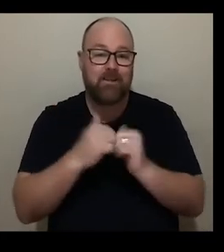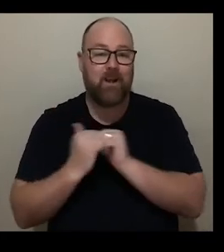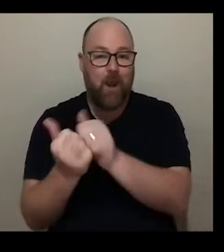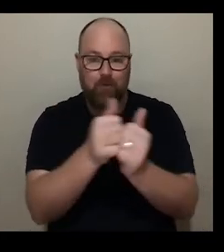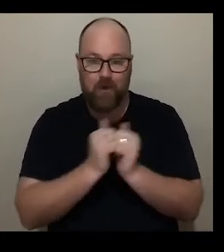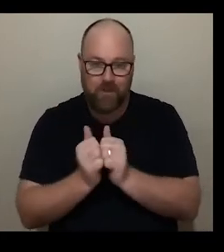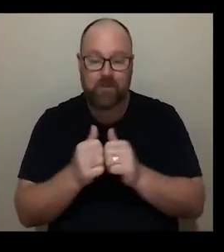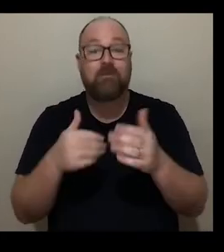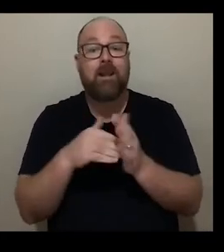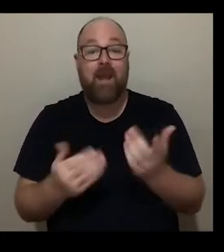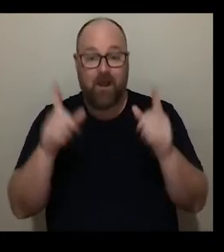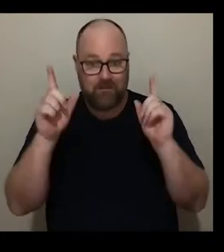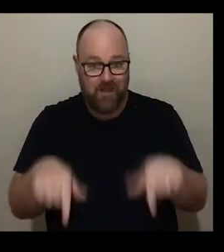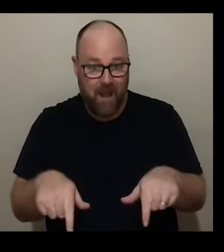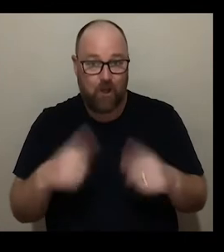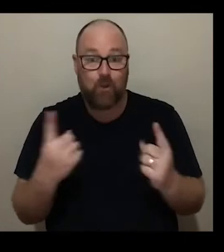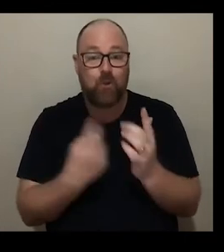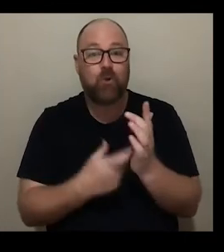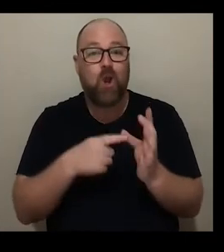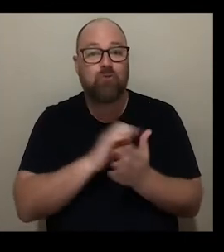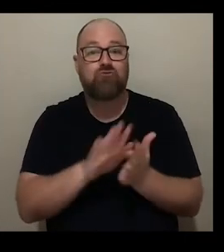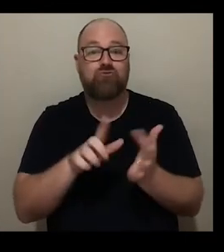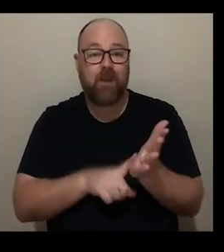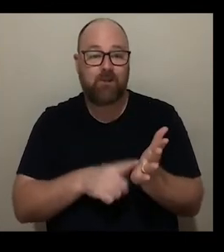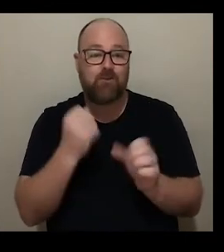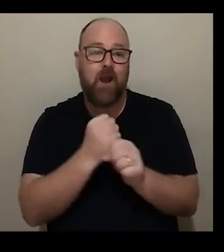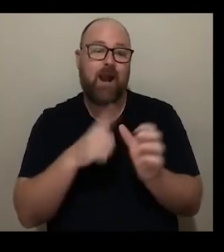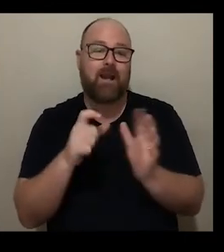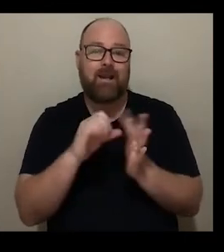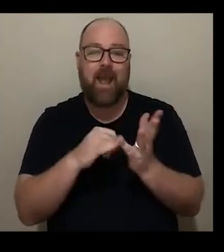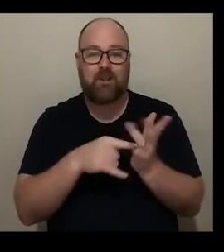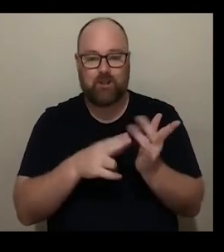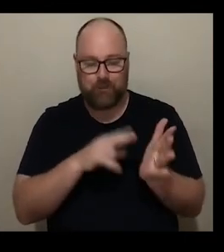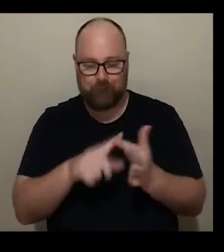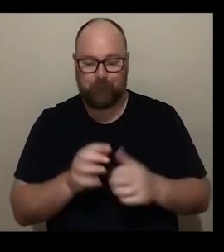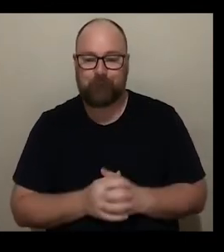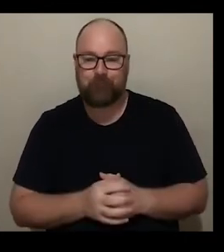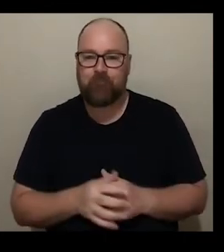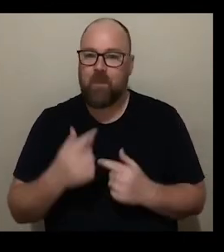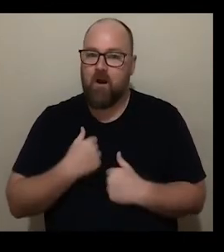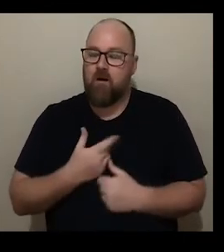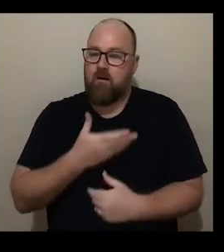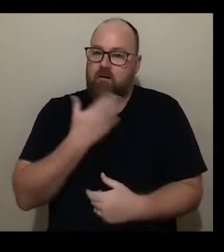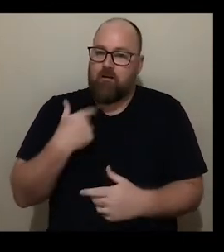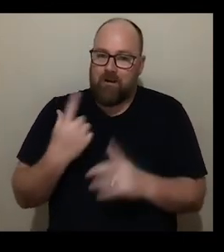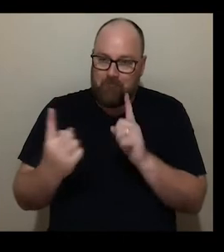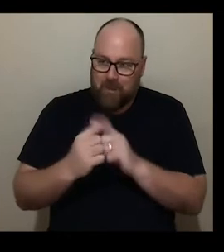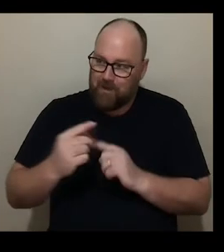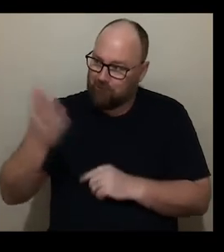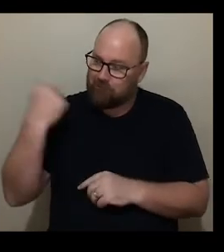Let us begin with today's first interview, Rachel Gadsden. I had the pleasure of meeting Rachel Gadsden